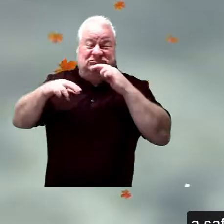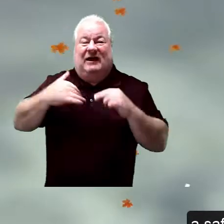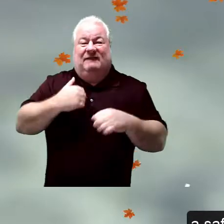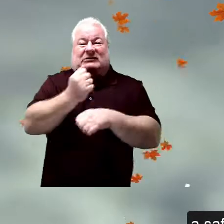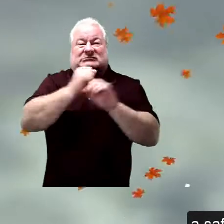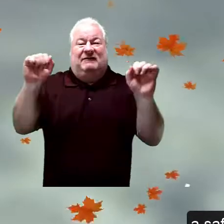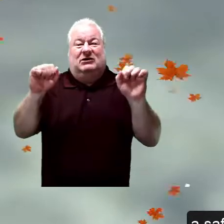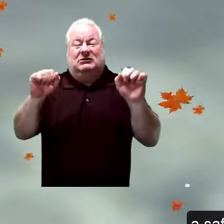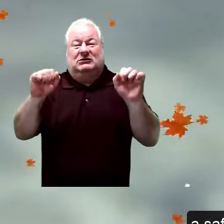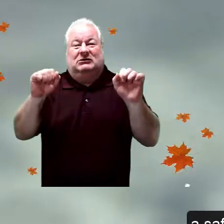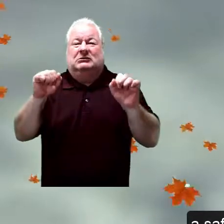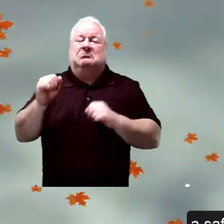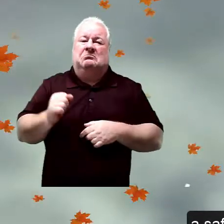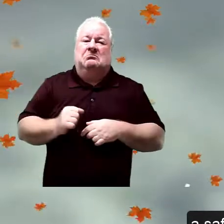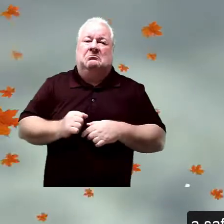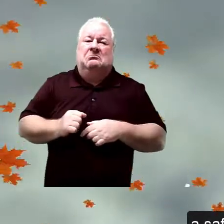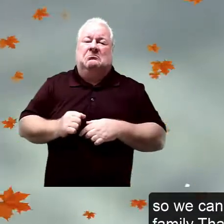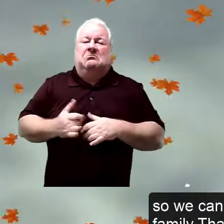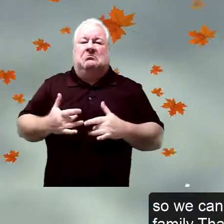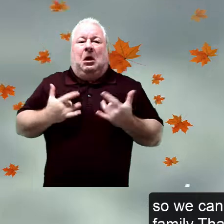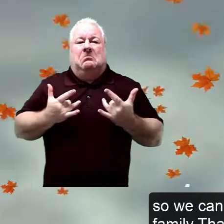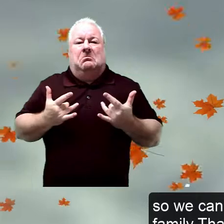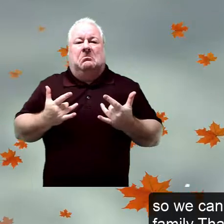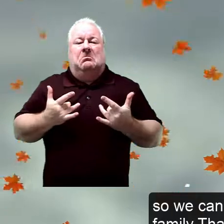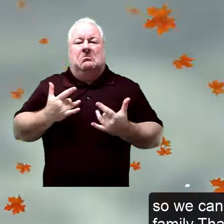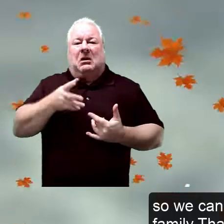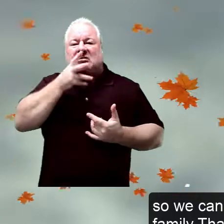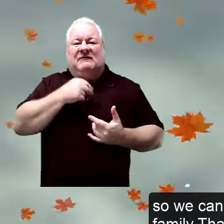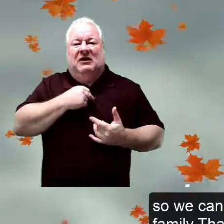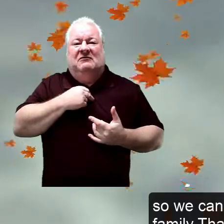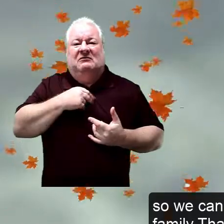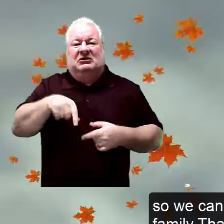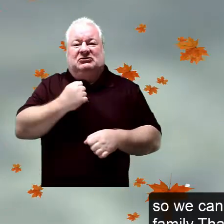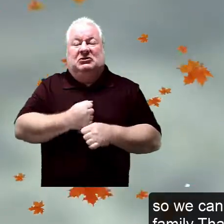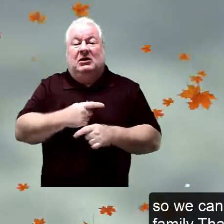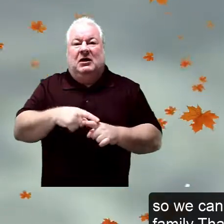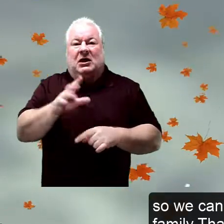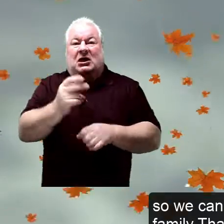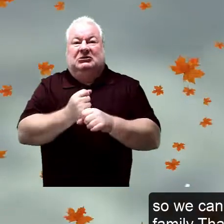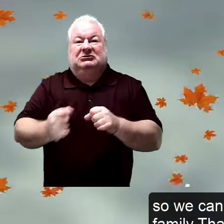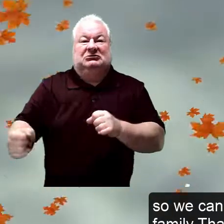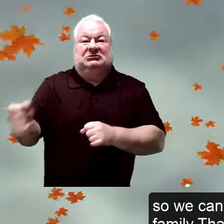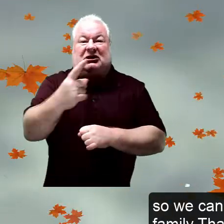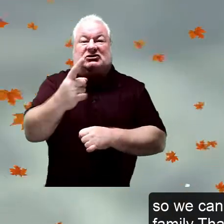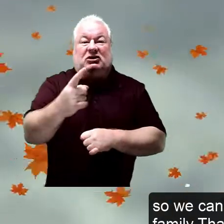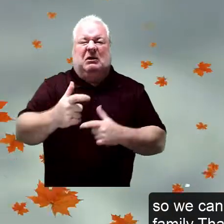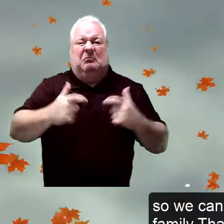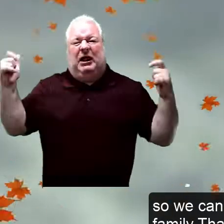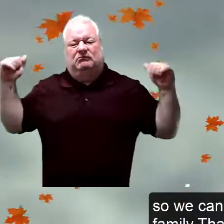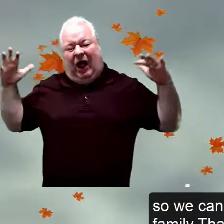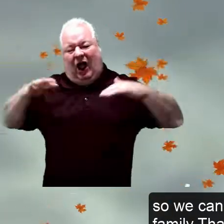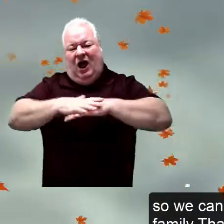a safe small Thanksgiving this year so we can go back to having our big extended family